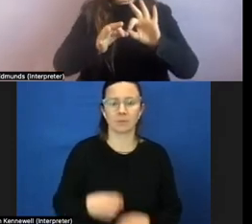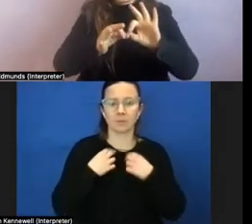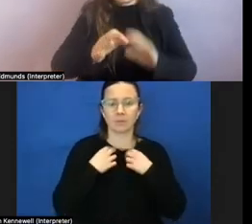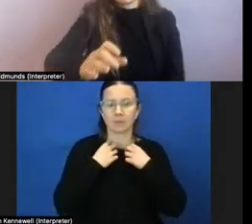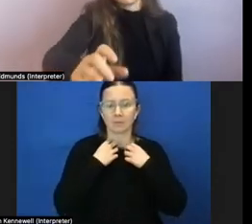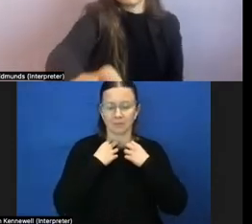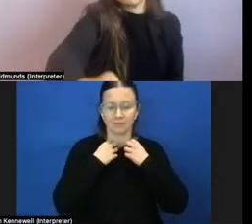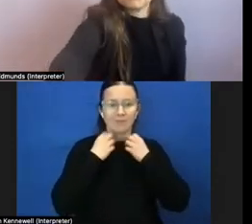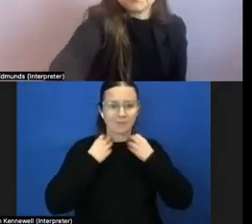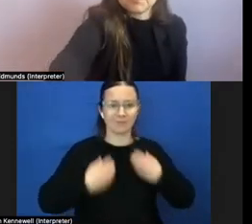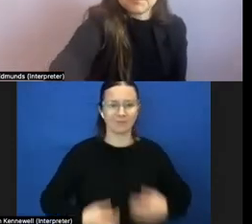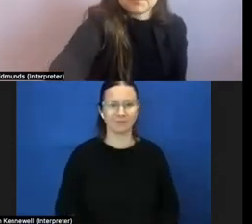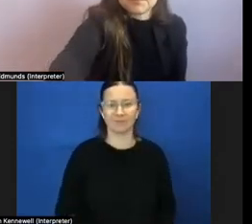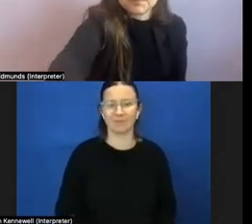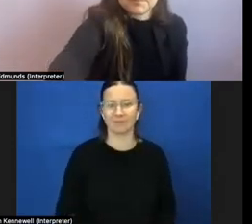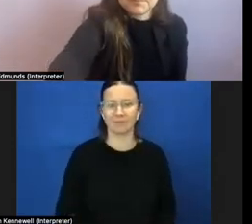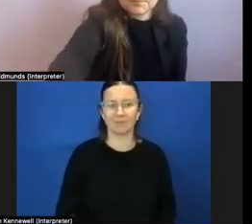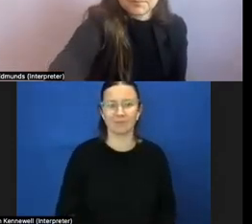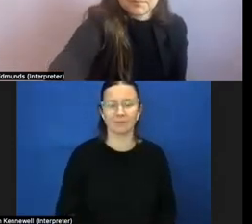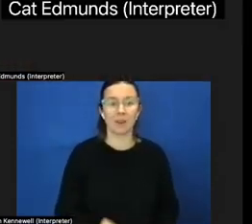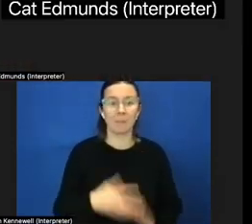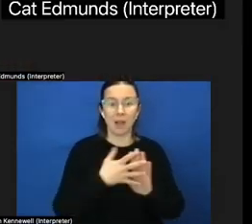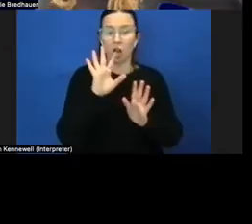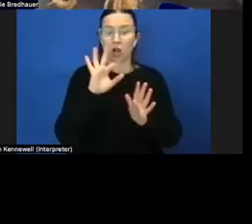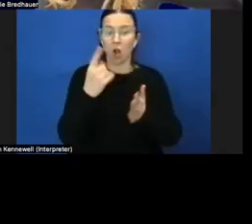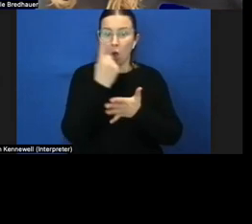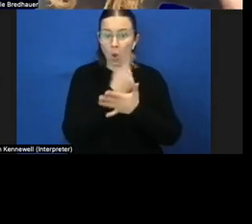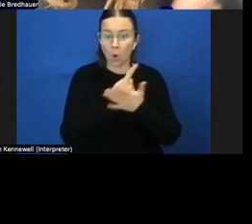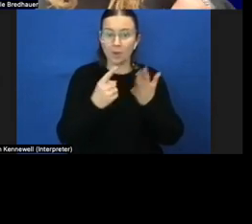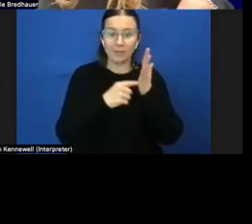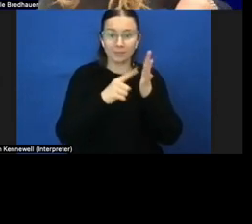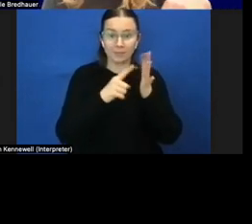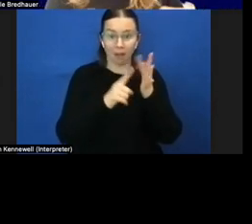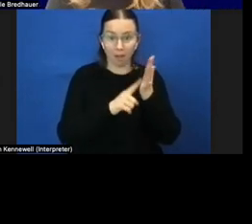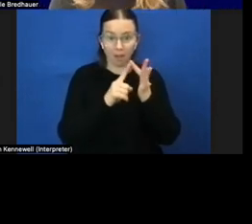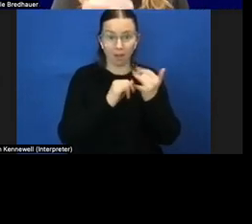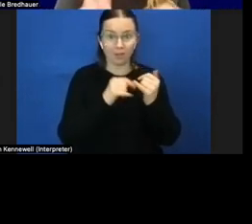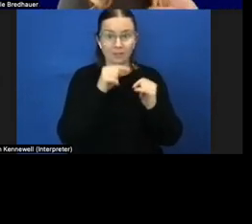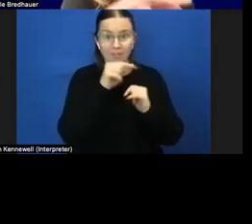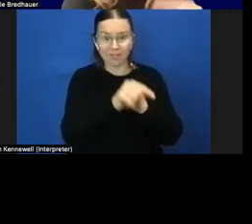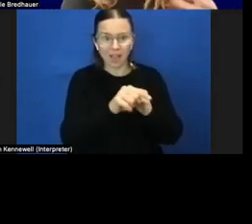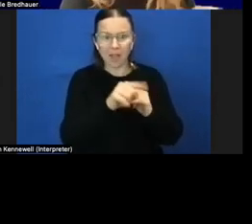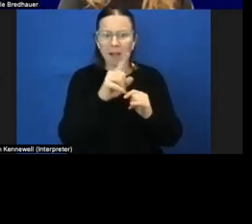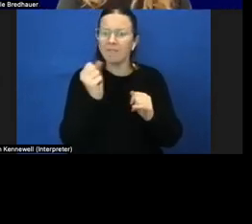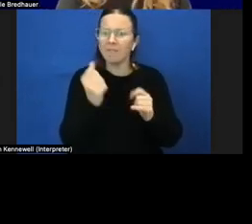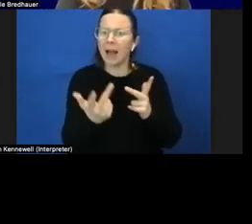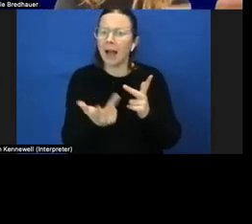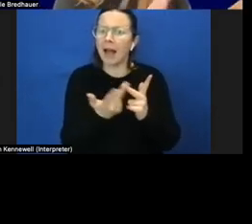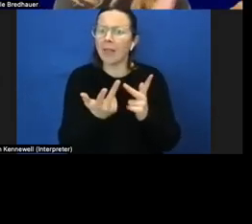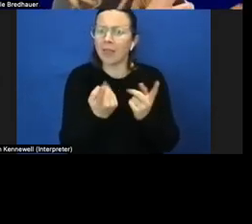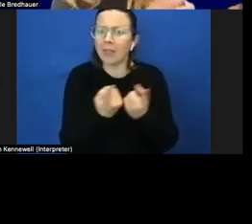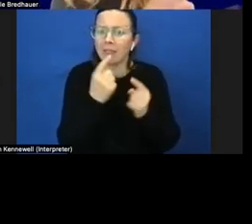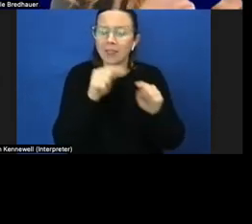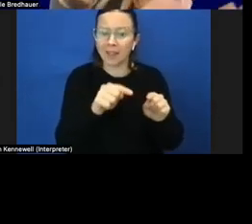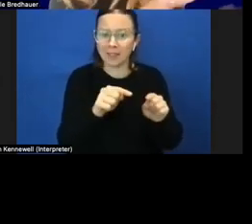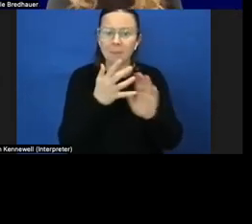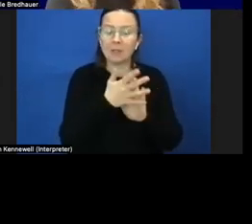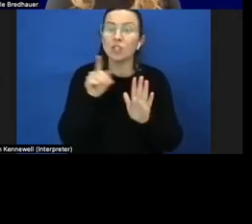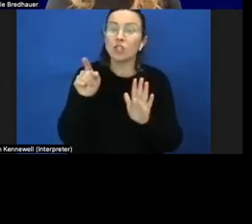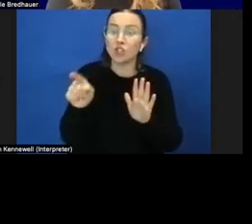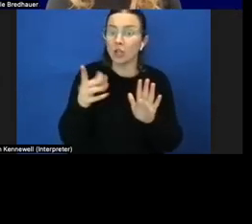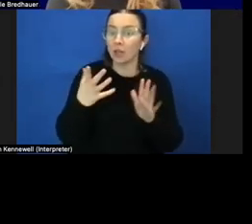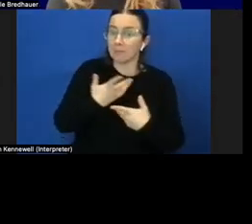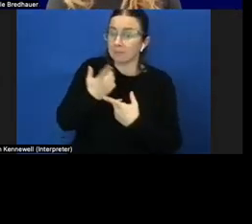just tiles in that space there's actually something else there um and she might be able to explore that if she